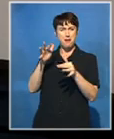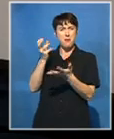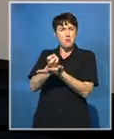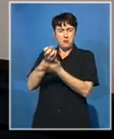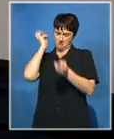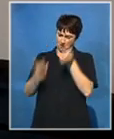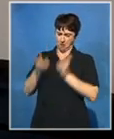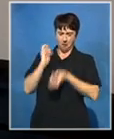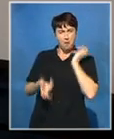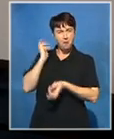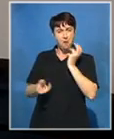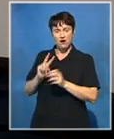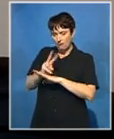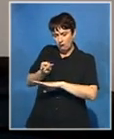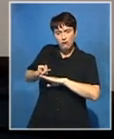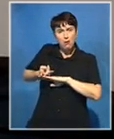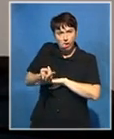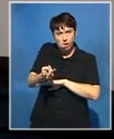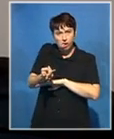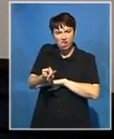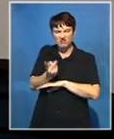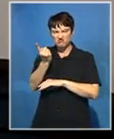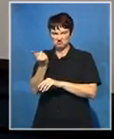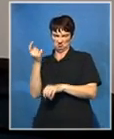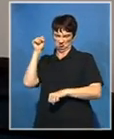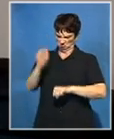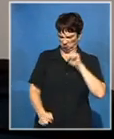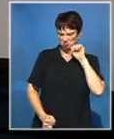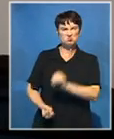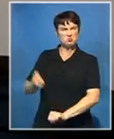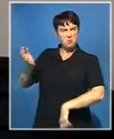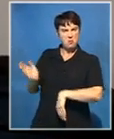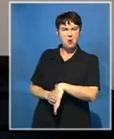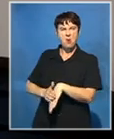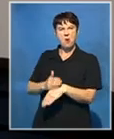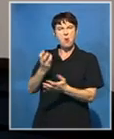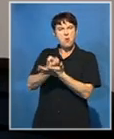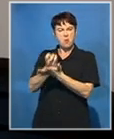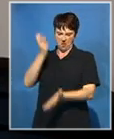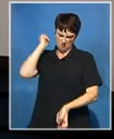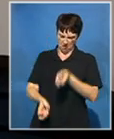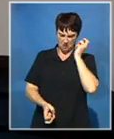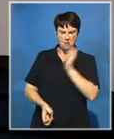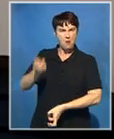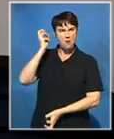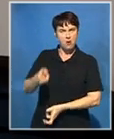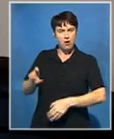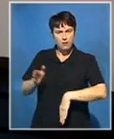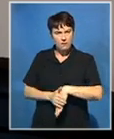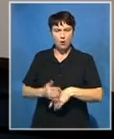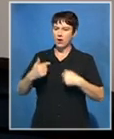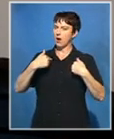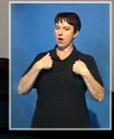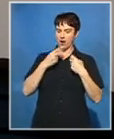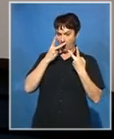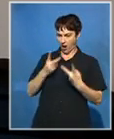stones. So then he happened to fell in front of us while they were jumping on him and throwing the